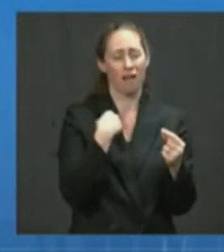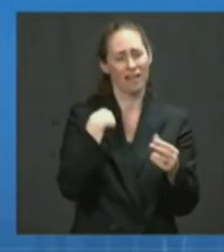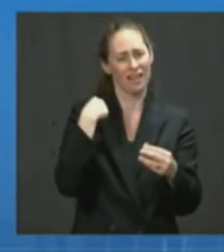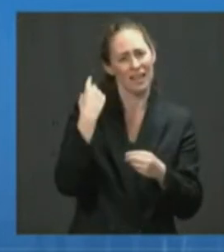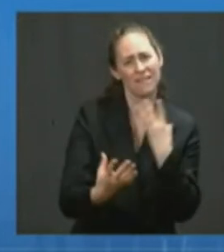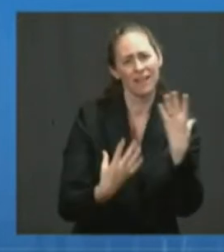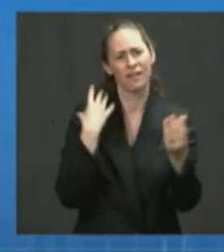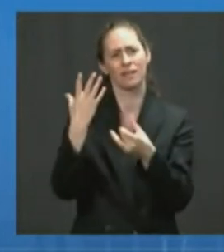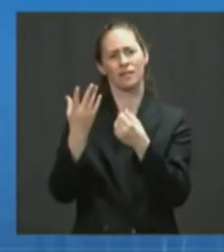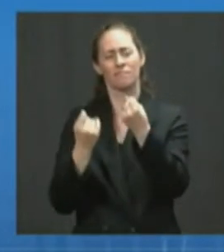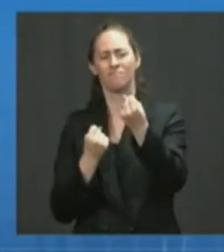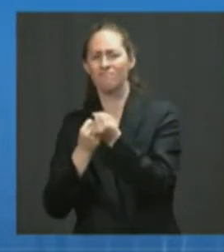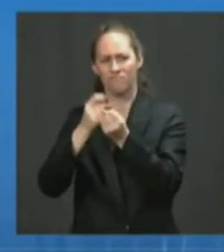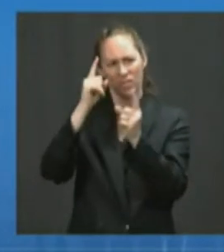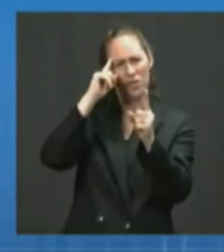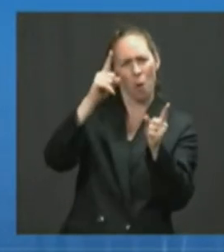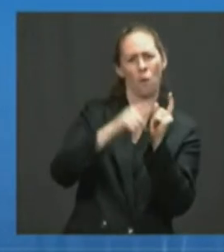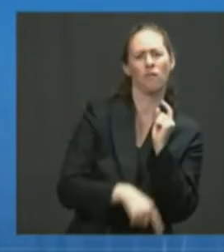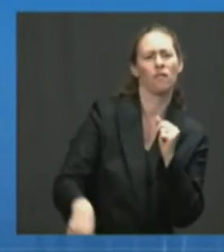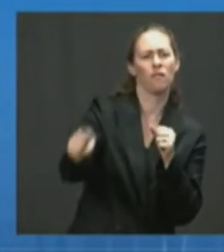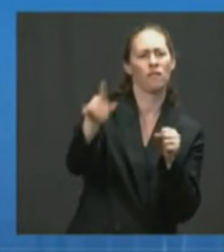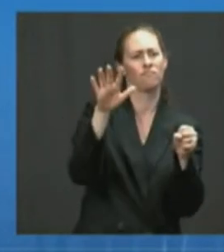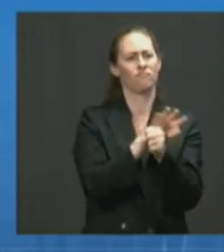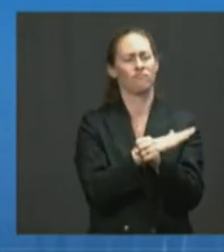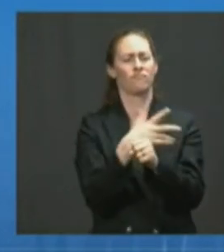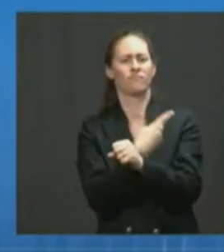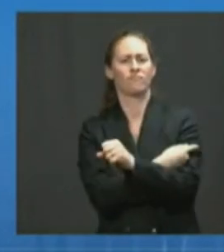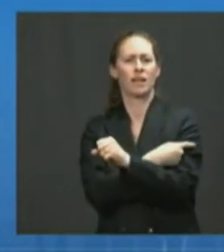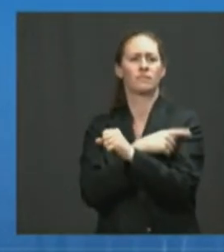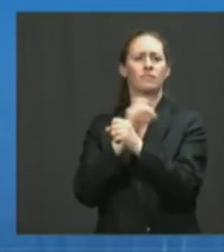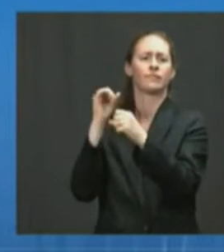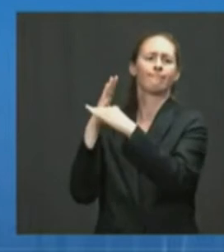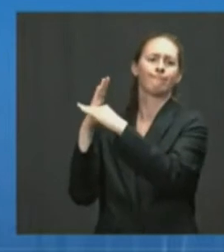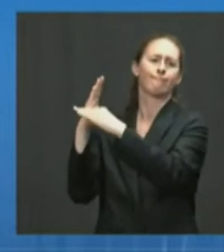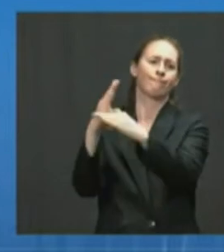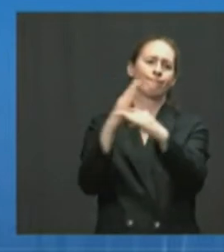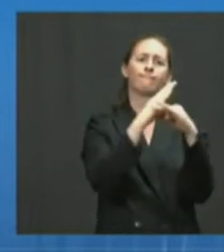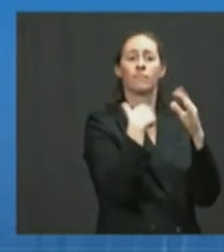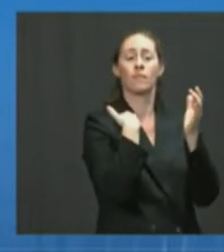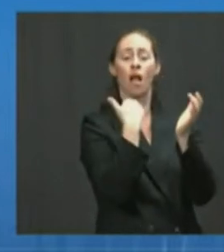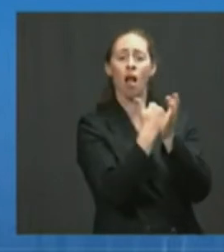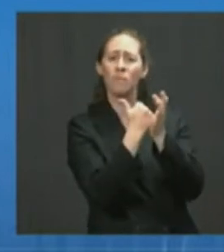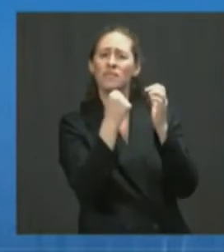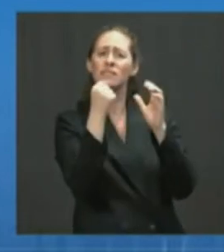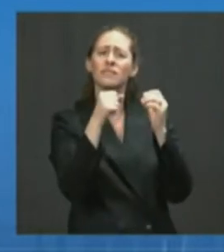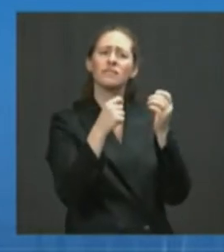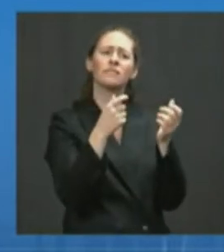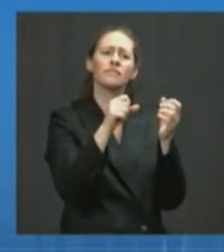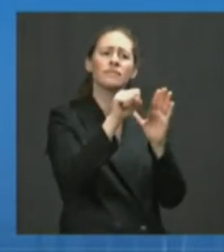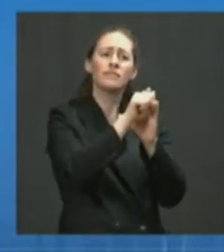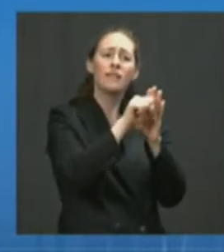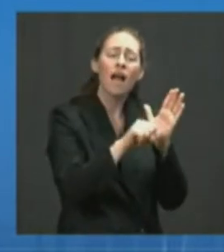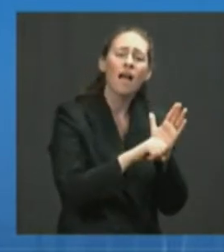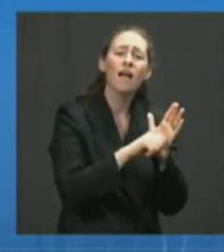vaccinated and protected from the virus and help states and communities curb the spread of the Delta variant.